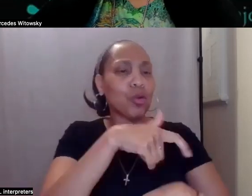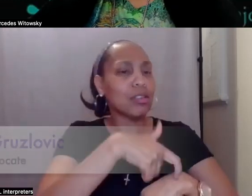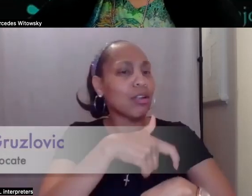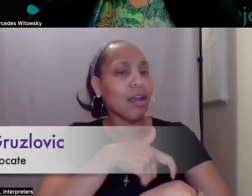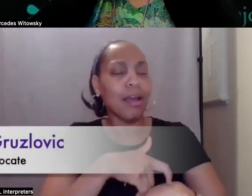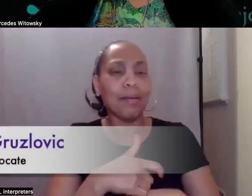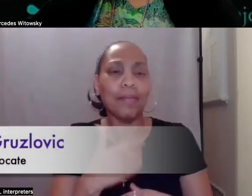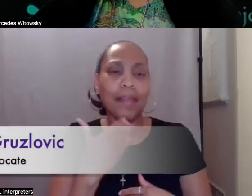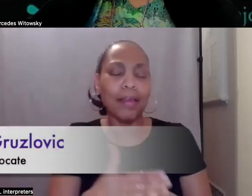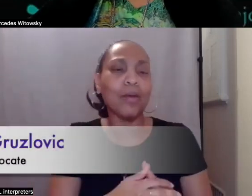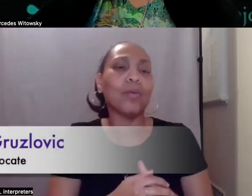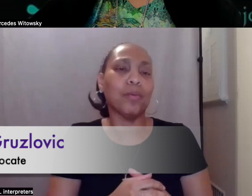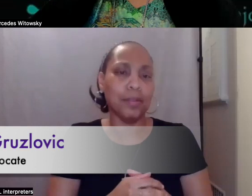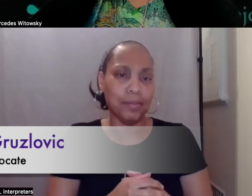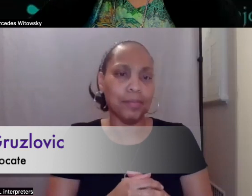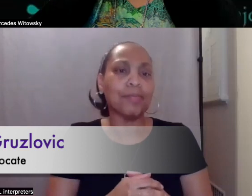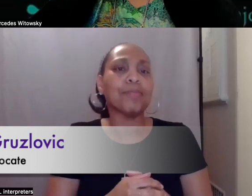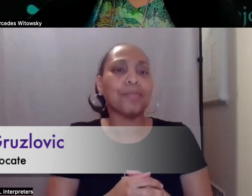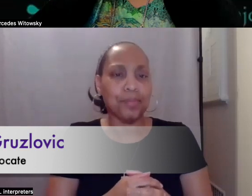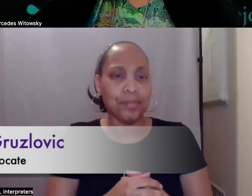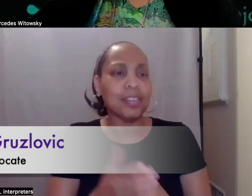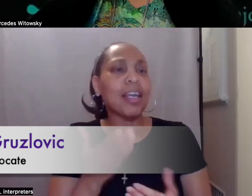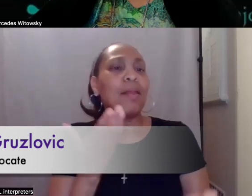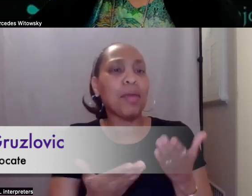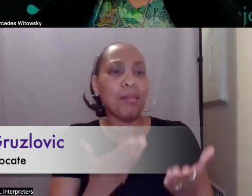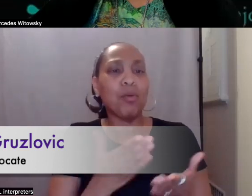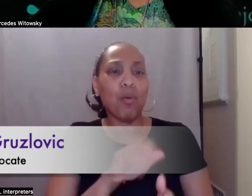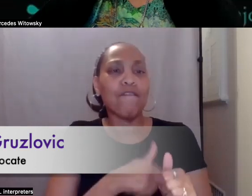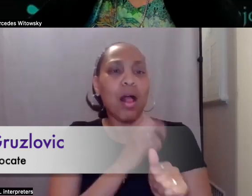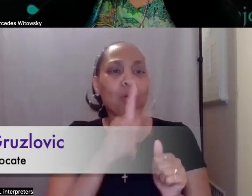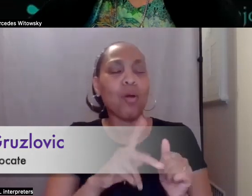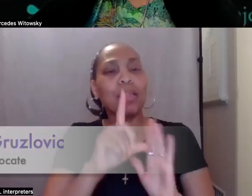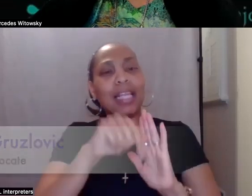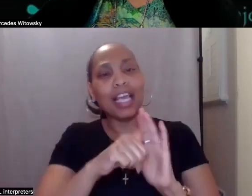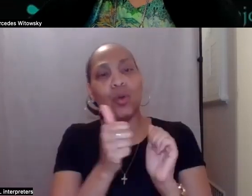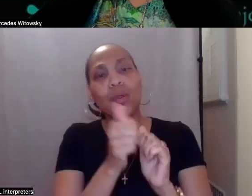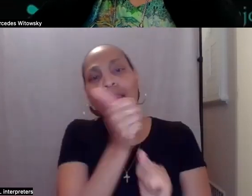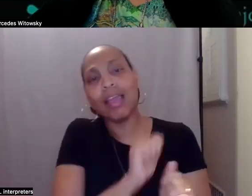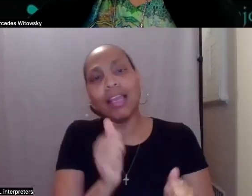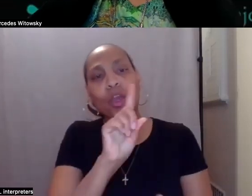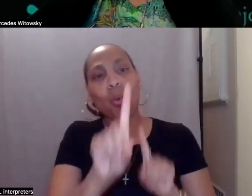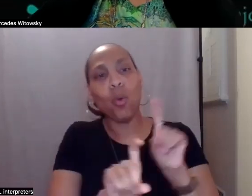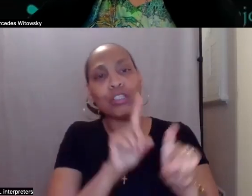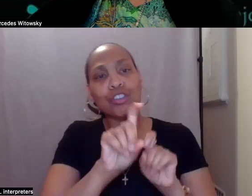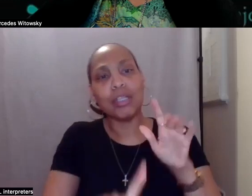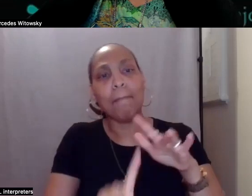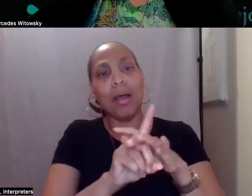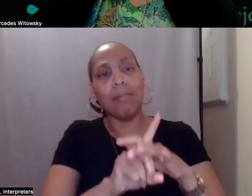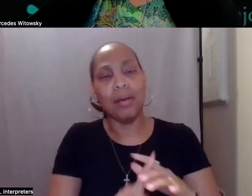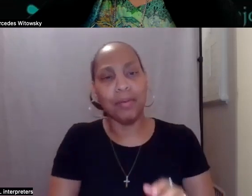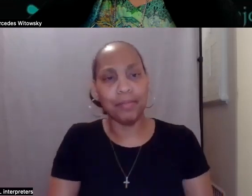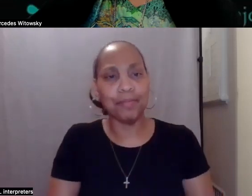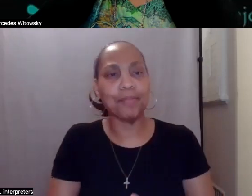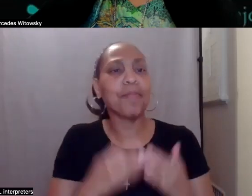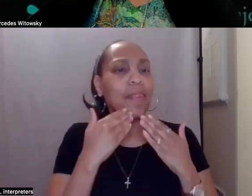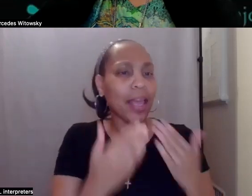through that maybe we can follow up with you later in the, from the Q&A. So thanks, Steve. So moving